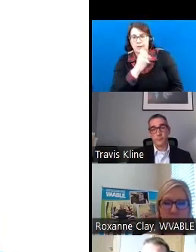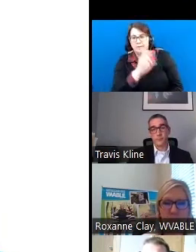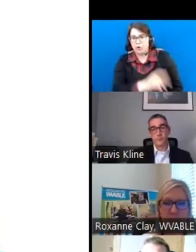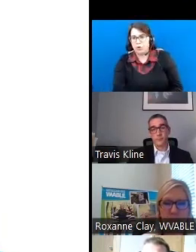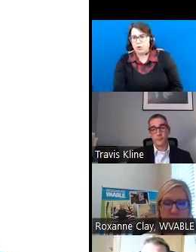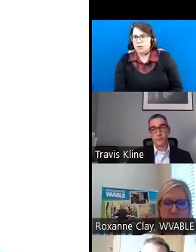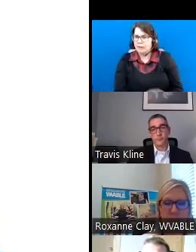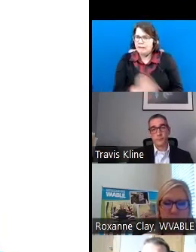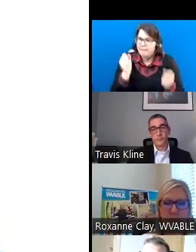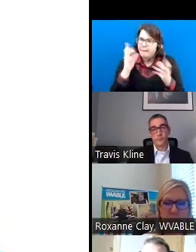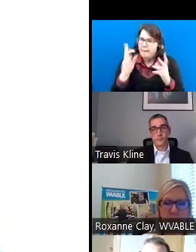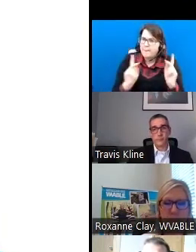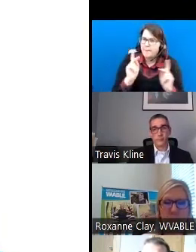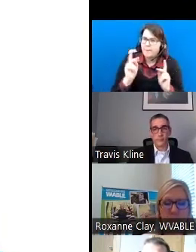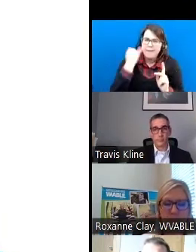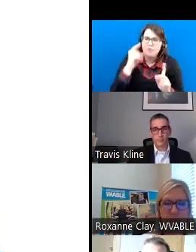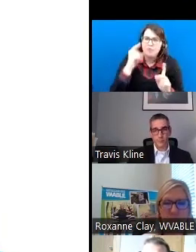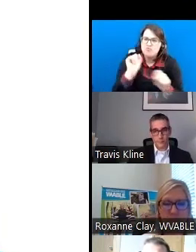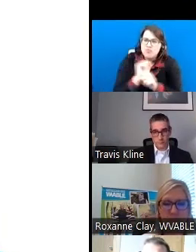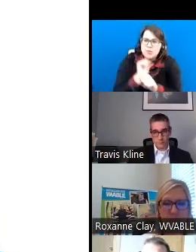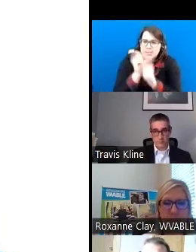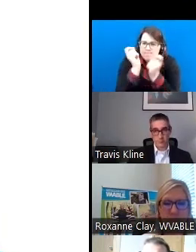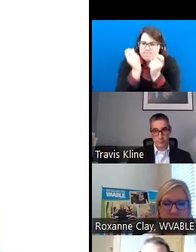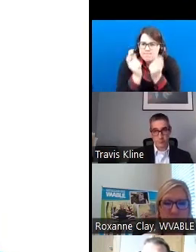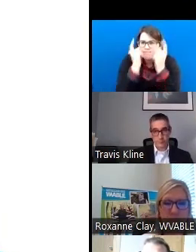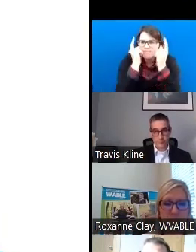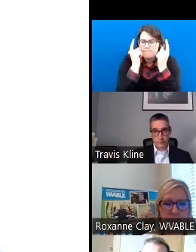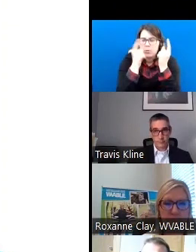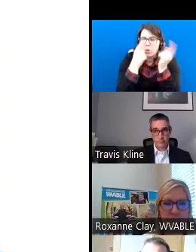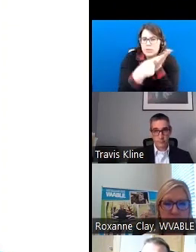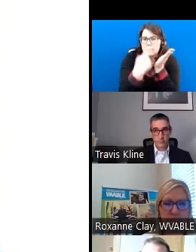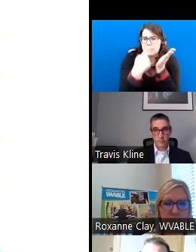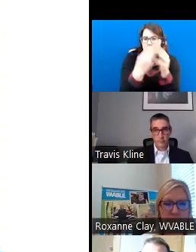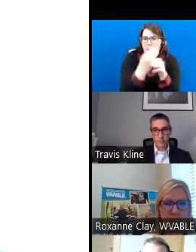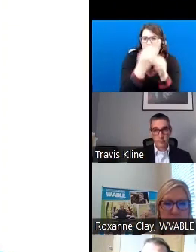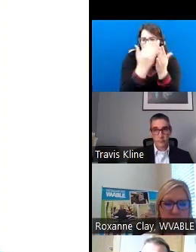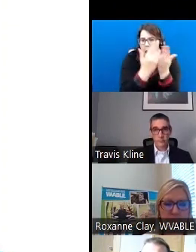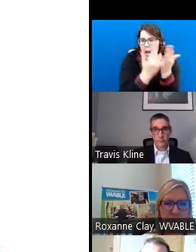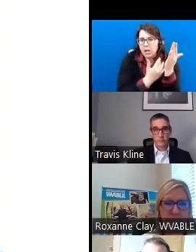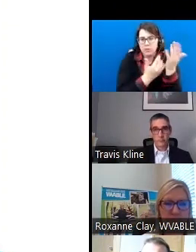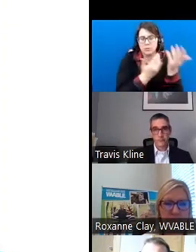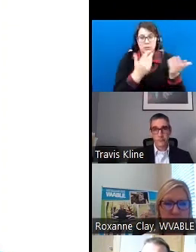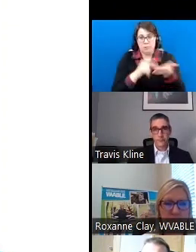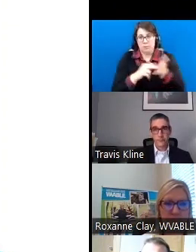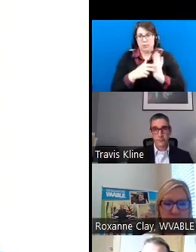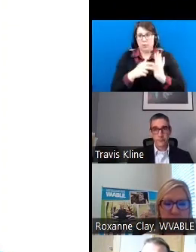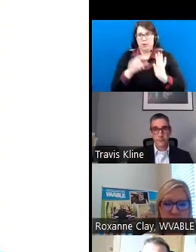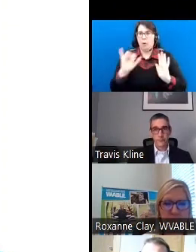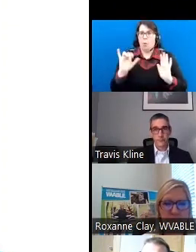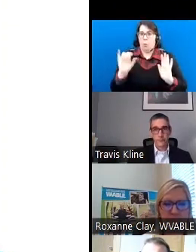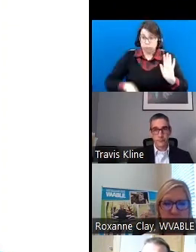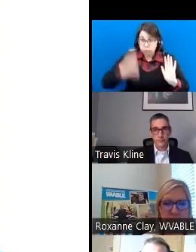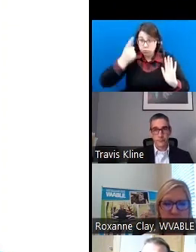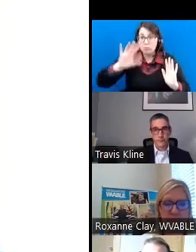people, if they really understood what she was discussing, I mean, from the standpoint of, oh, I get it,